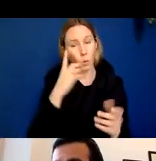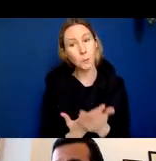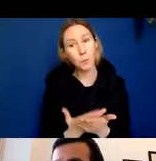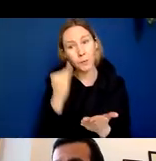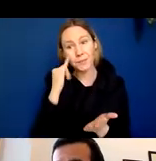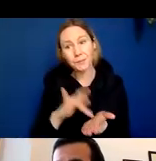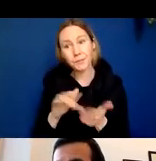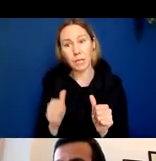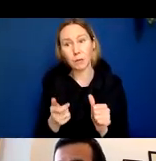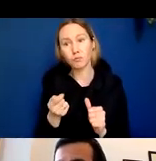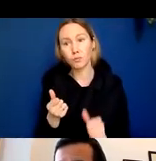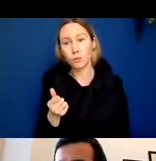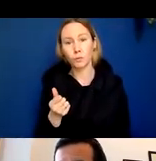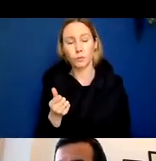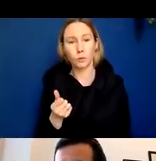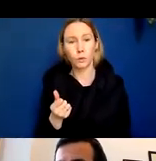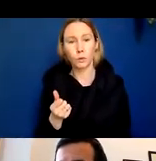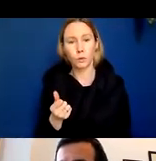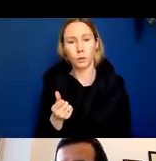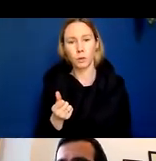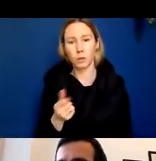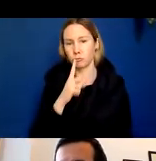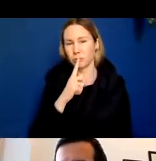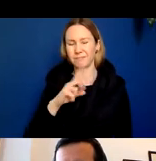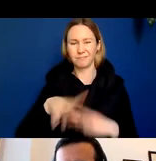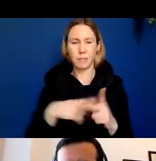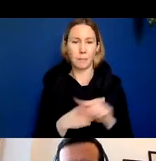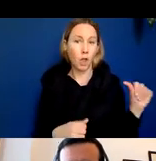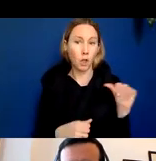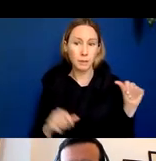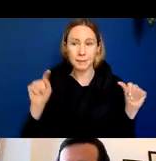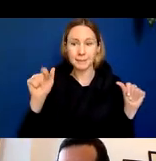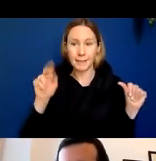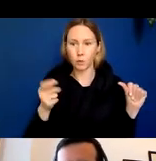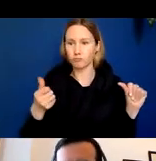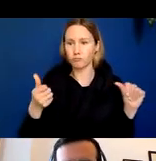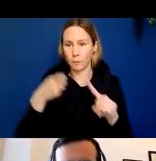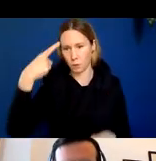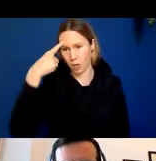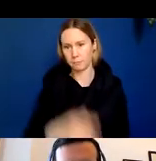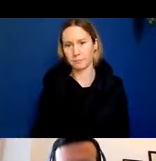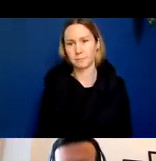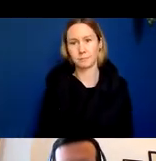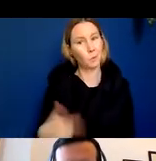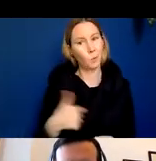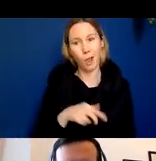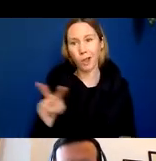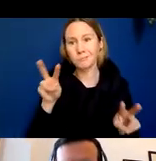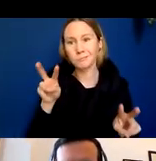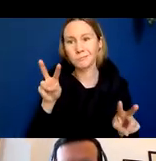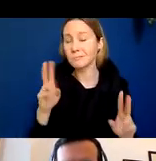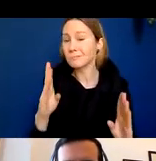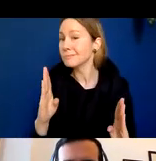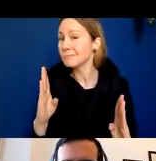able to remove pathogenic Alzheimer's type TAU from the brain so we're all kind of watching that in the clinical